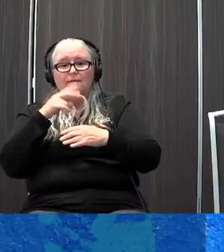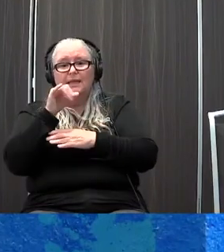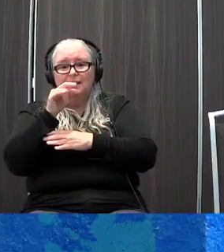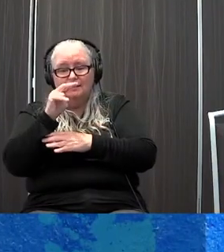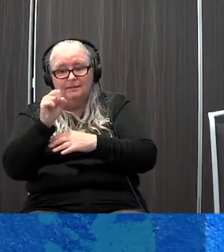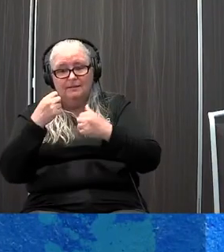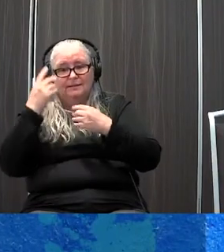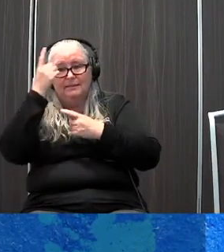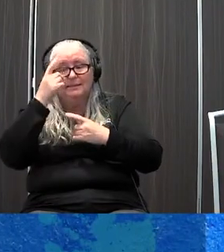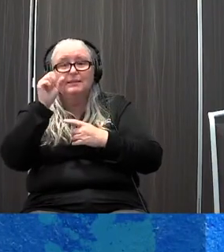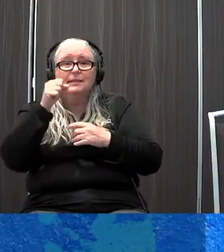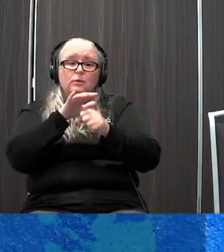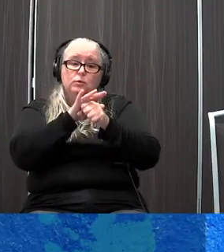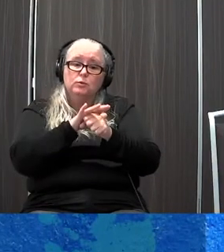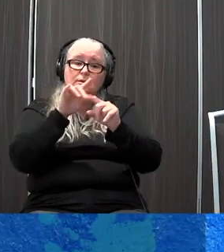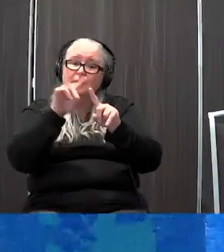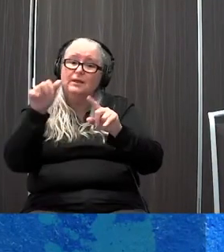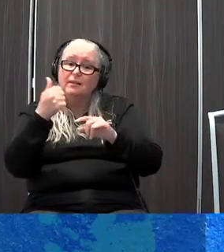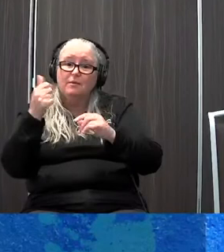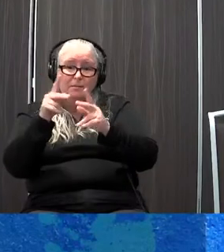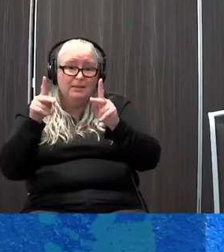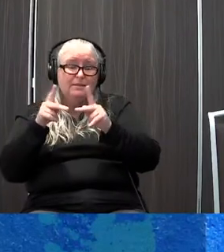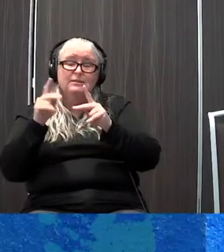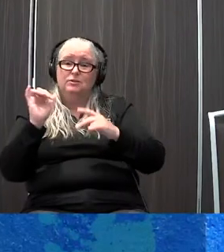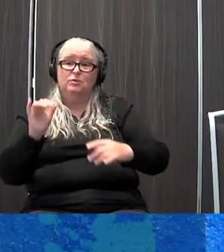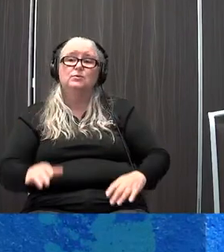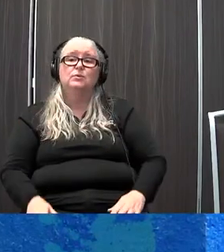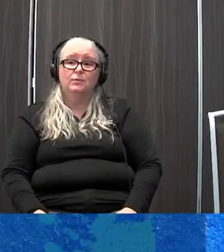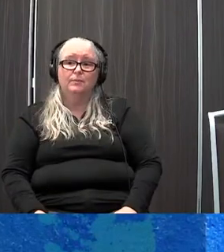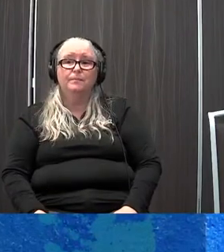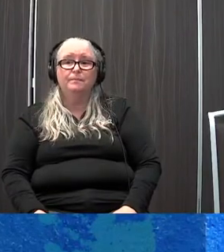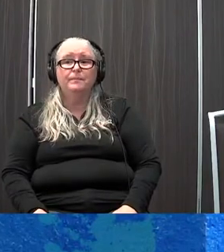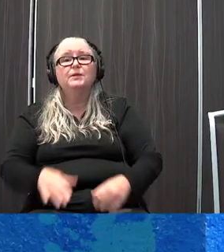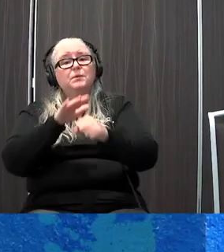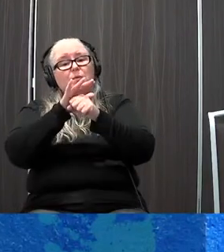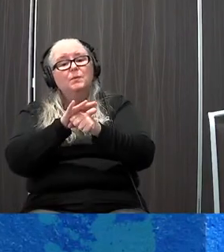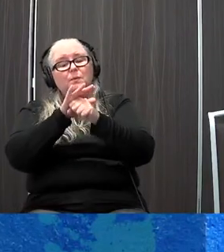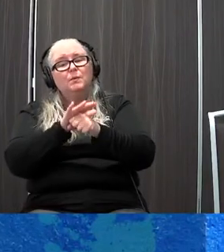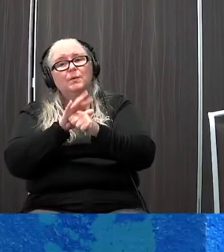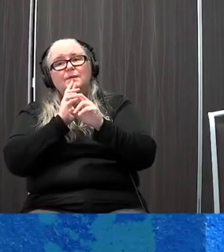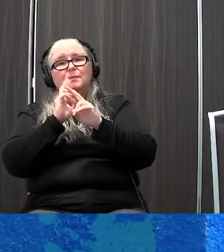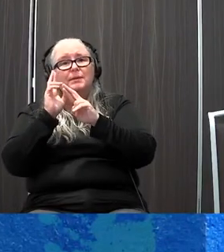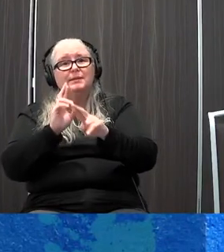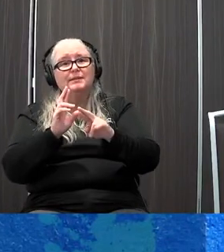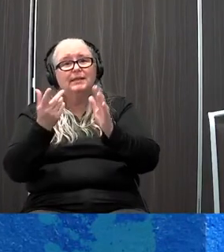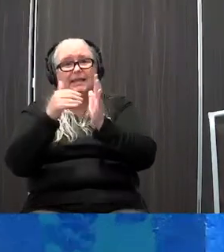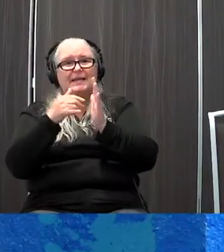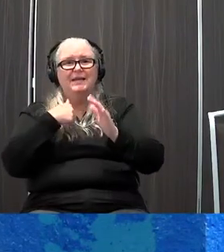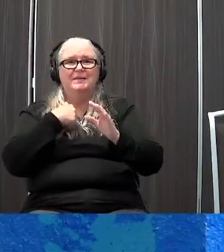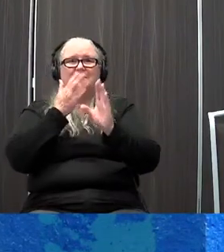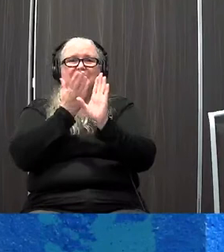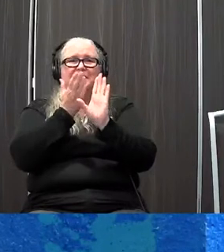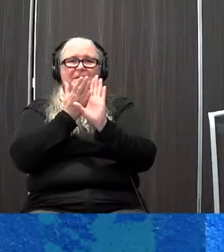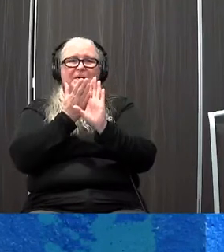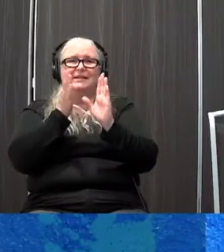many other places within our lives that we can think about using these. Stress response. Again, I'm a psychologist by training, so I